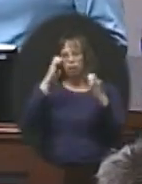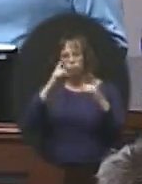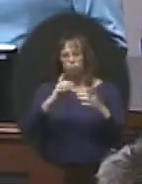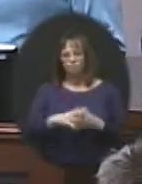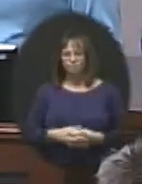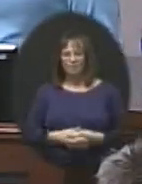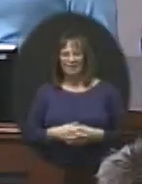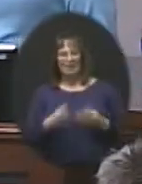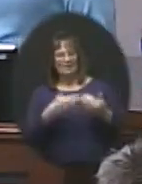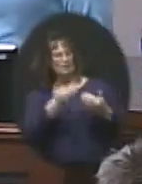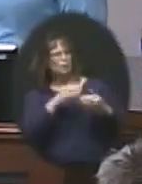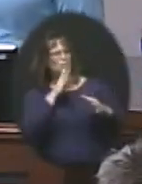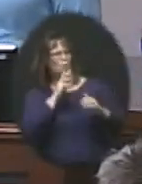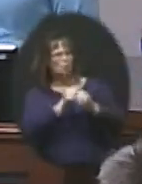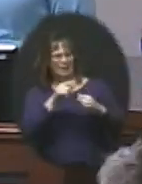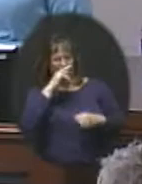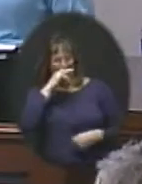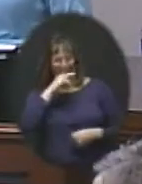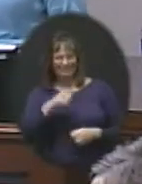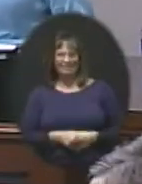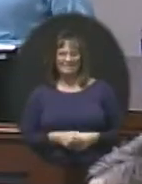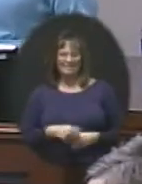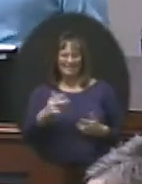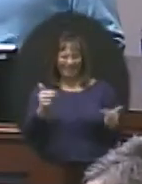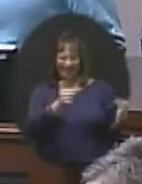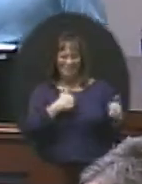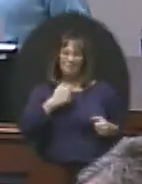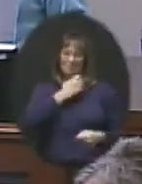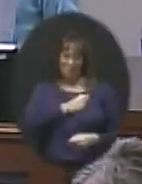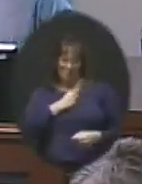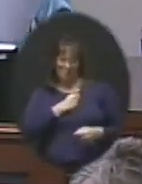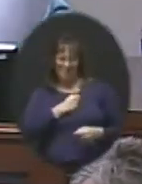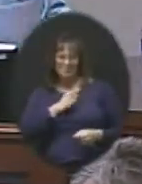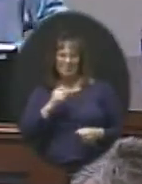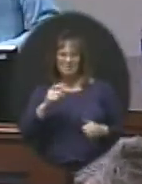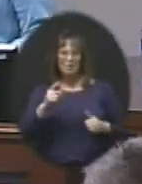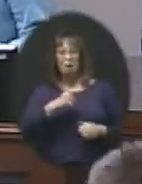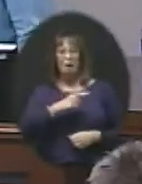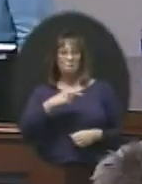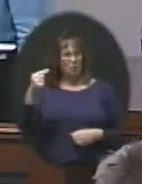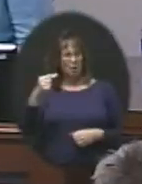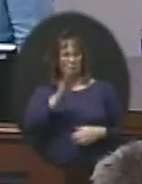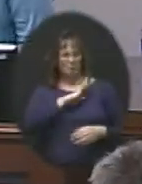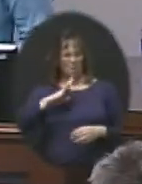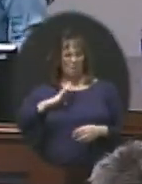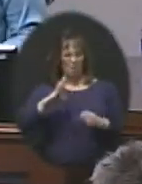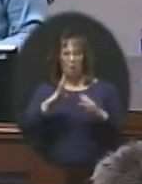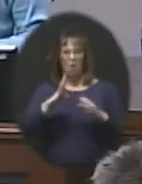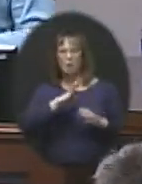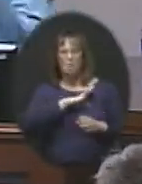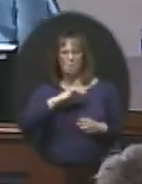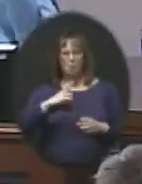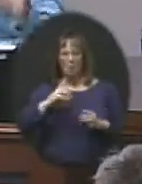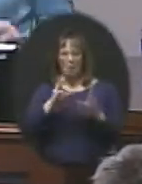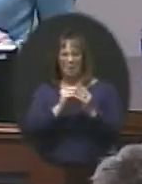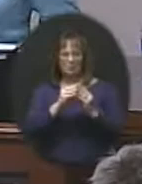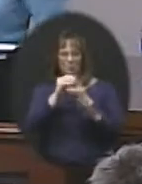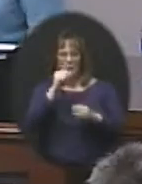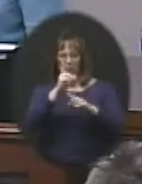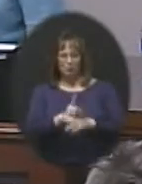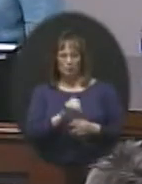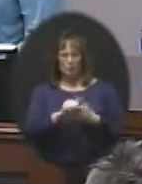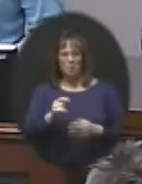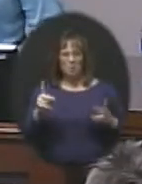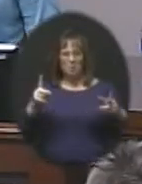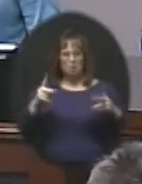It's so much easier speaking to kids. I'm sorry. is our first board meeting, by the way. We're not used to board You can cut that